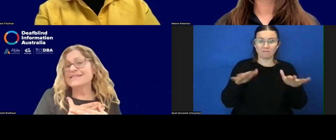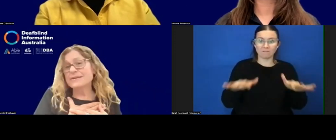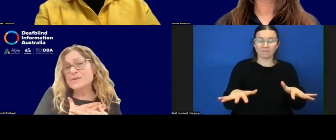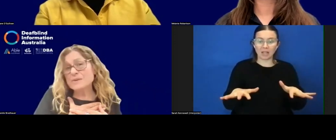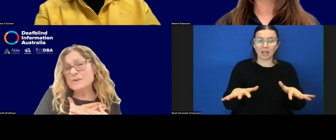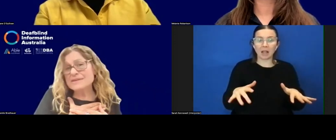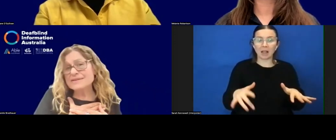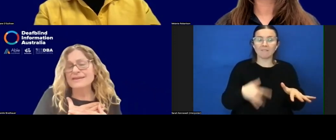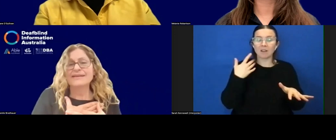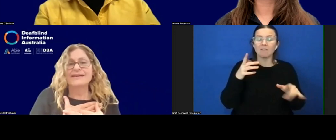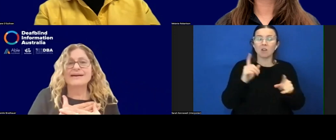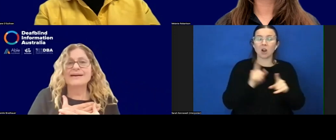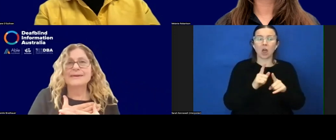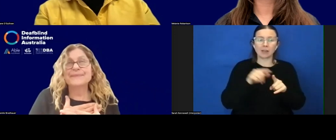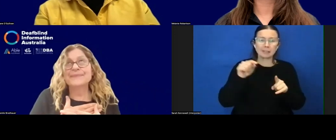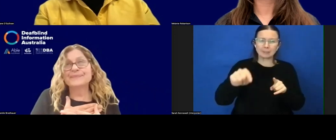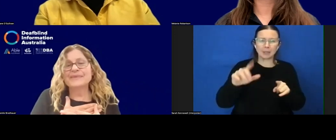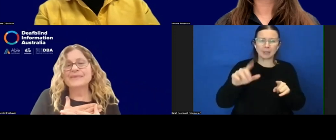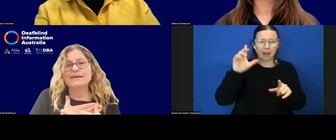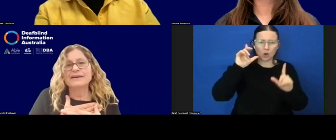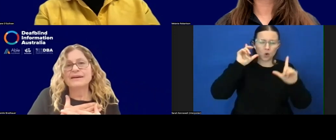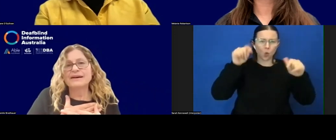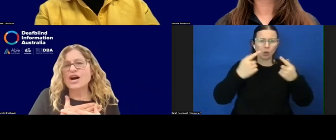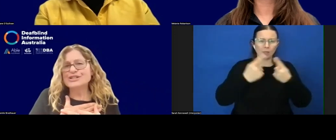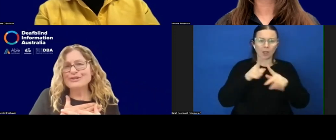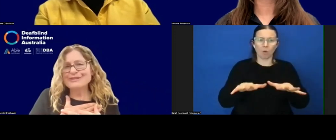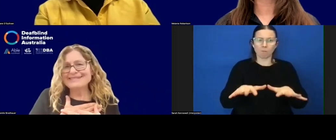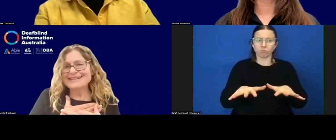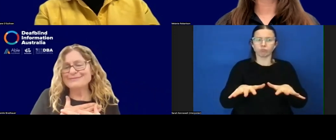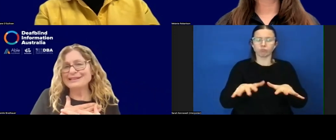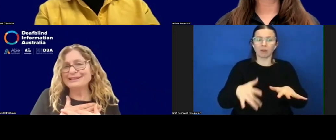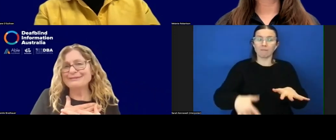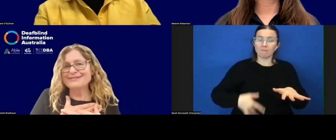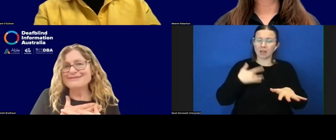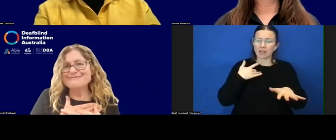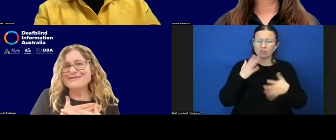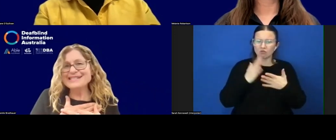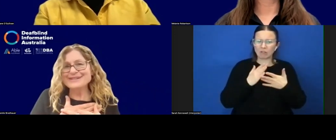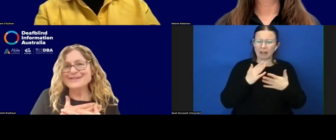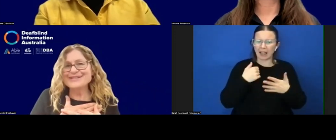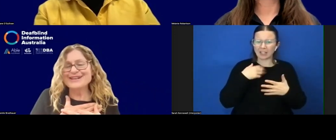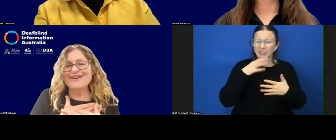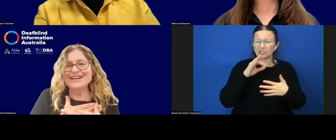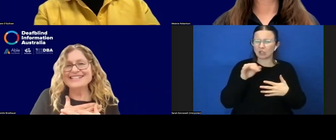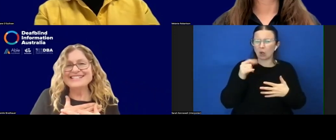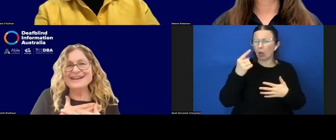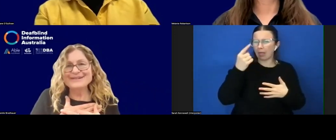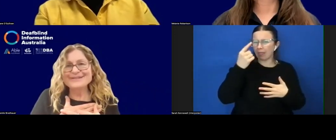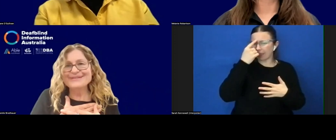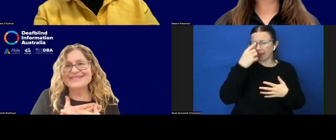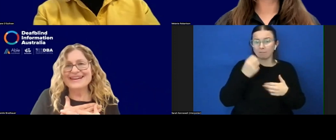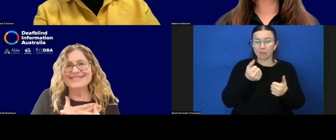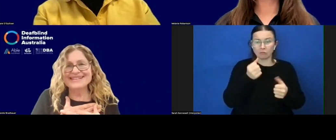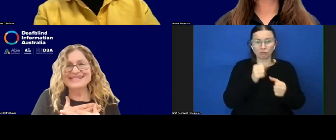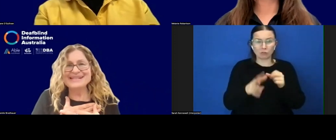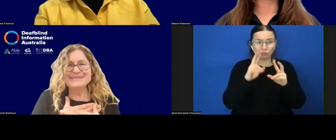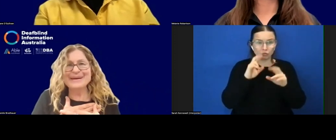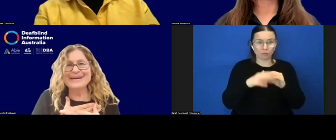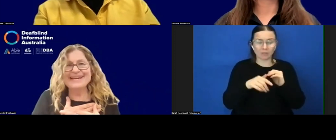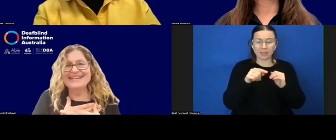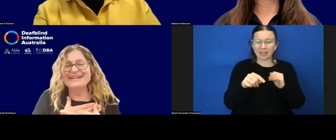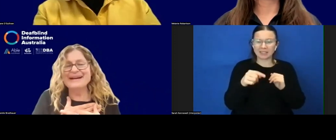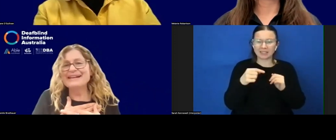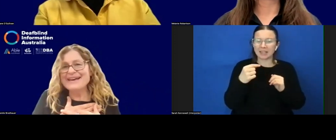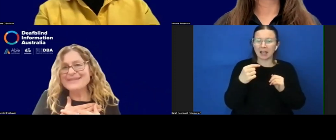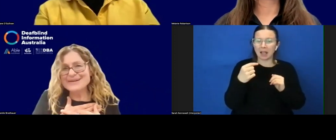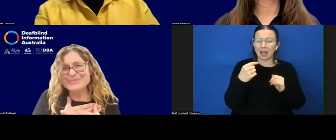sound source. I don't think there's, I great research, I can tell that this is